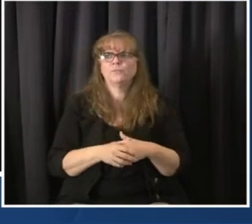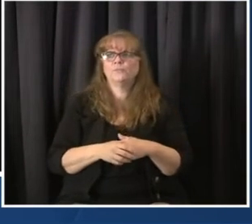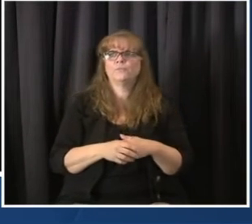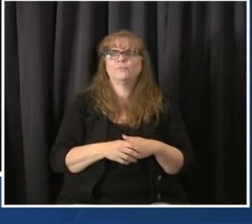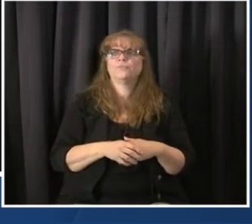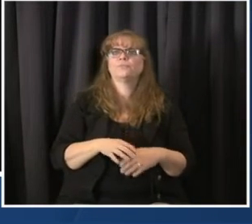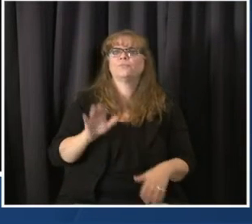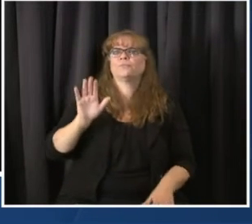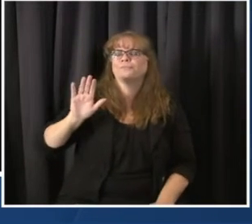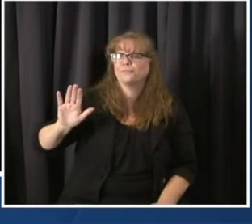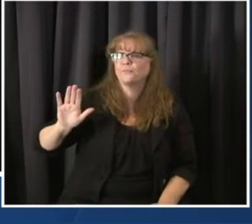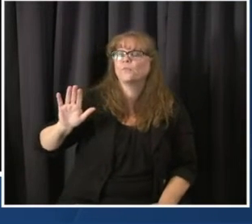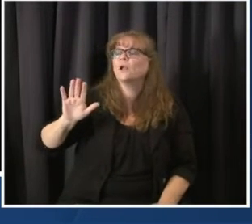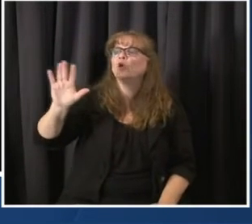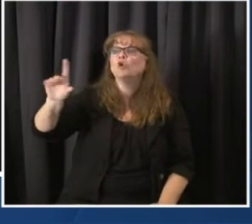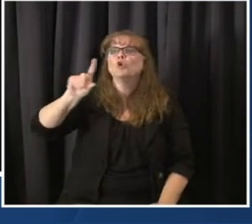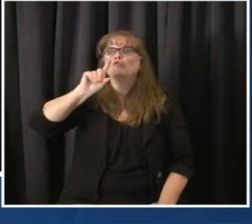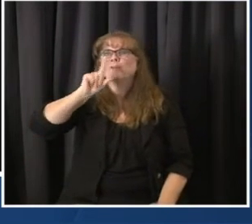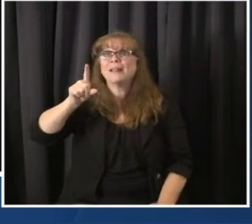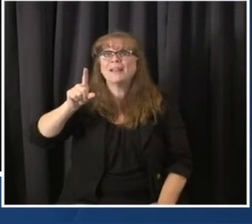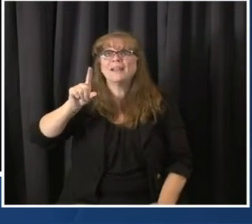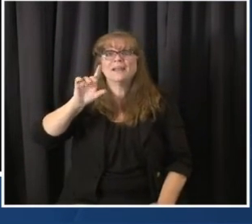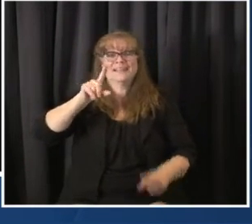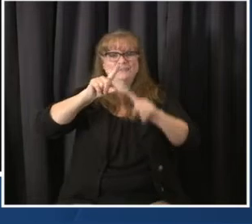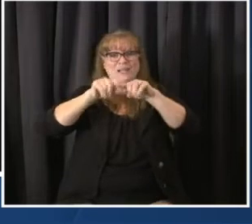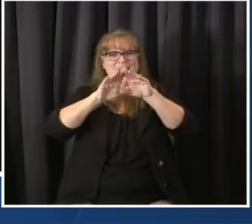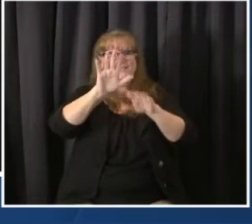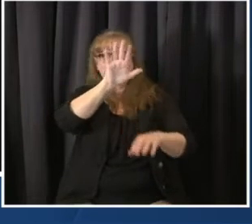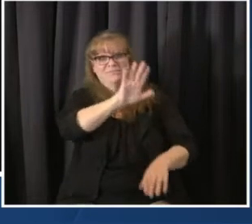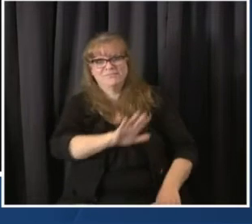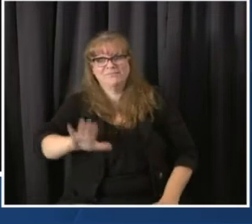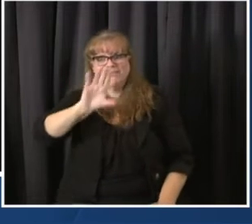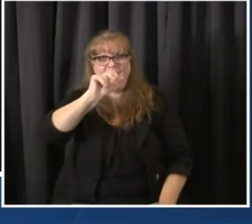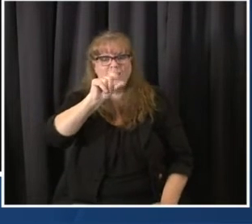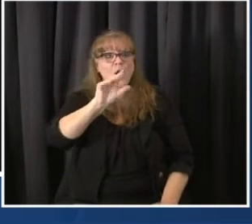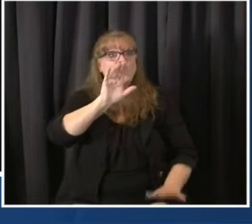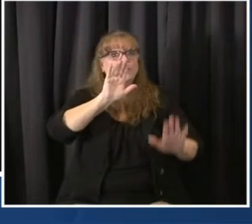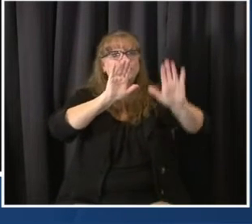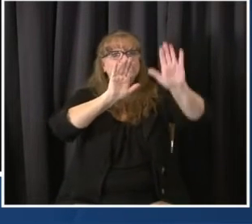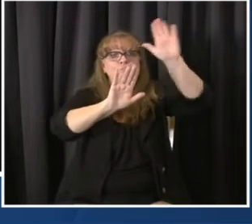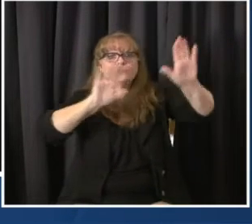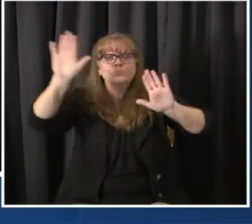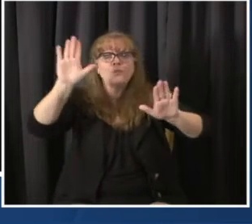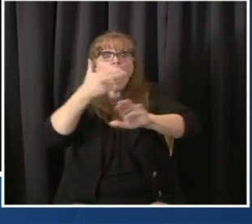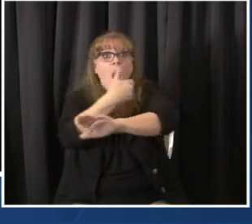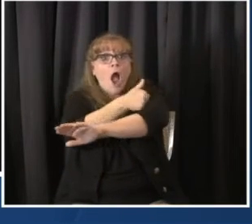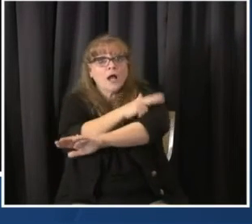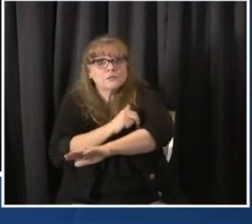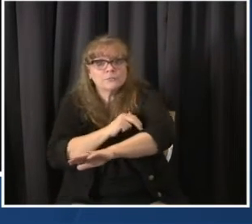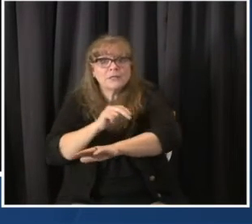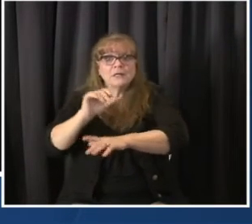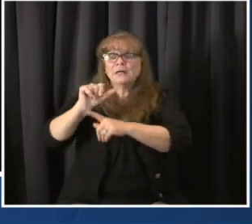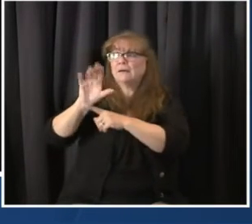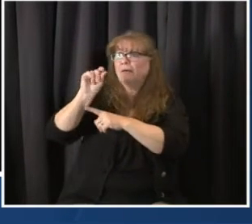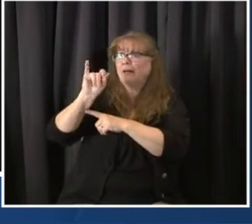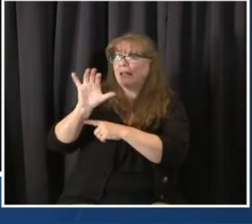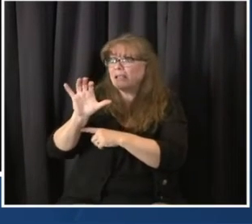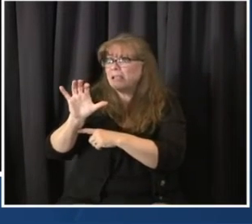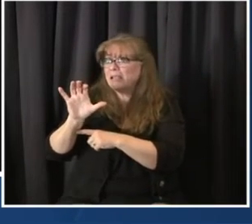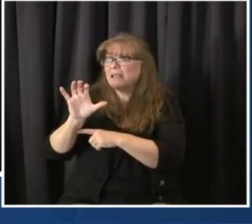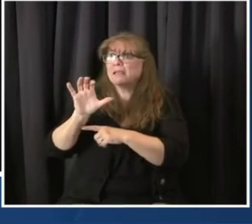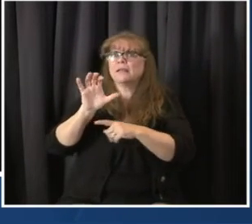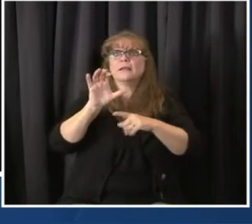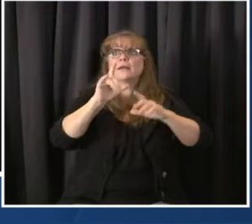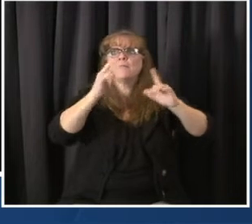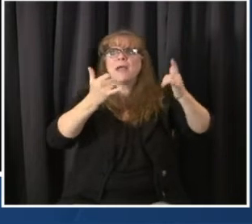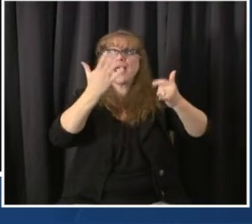There's folks who are served by and live by Centura Hospitals or Kaiser members or UC Health. There's